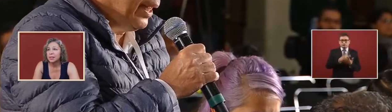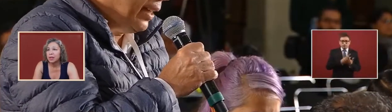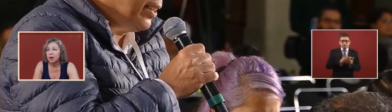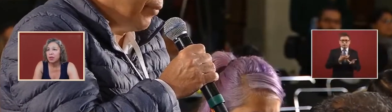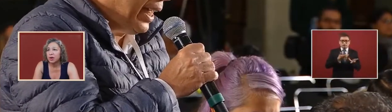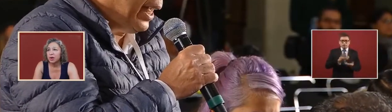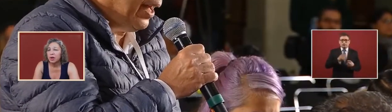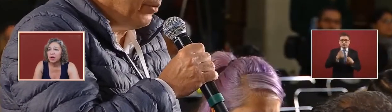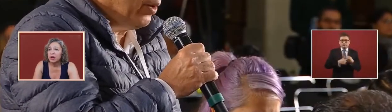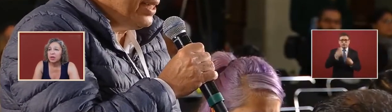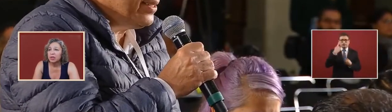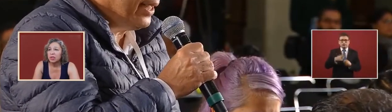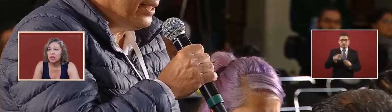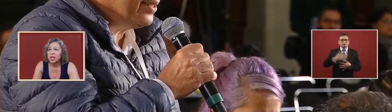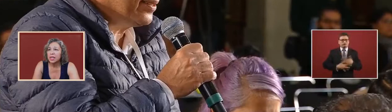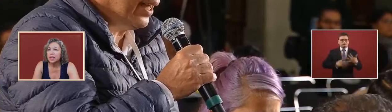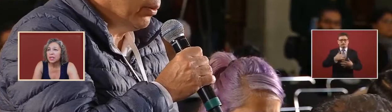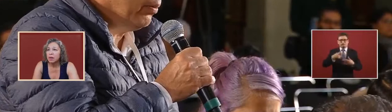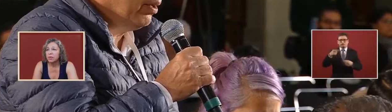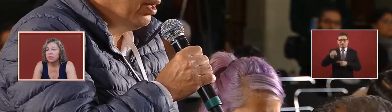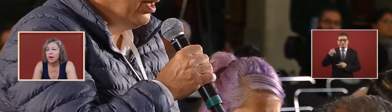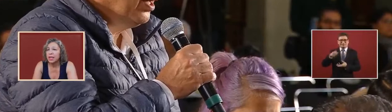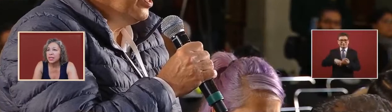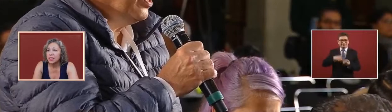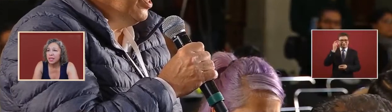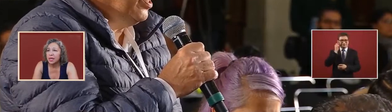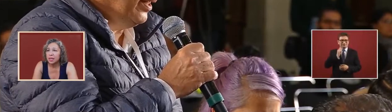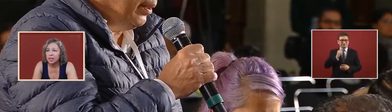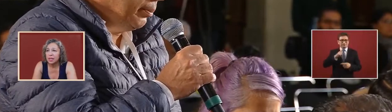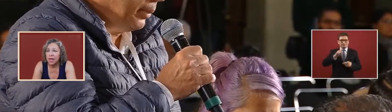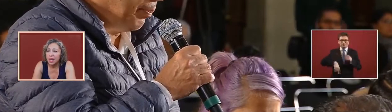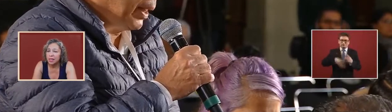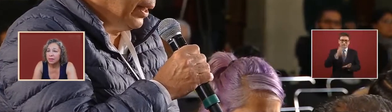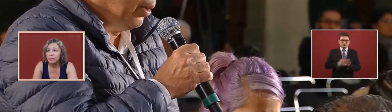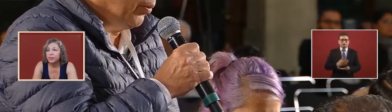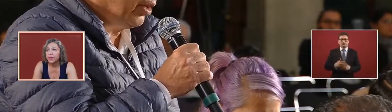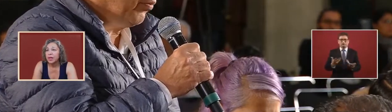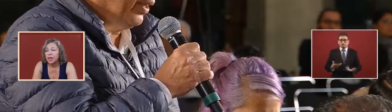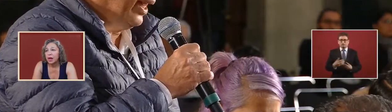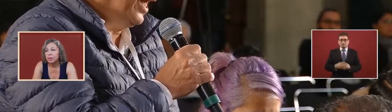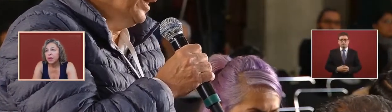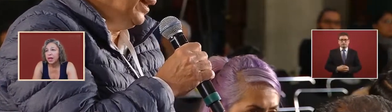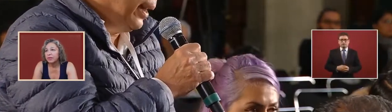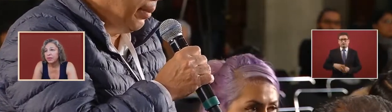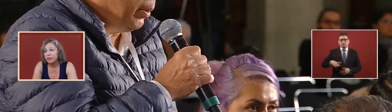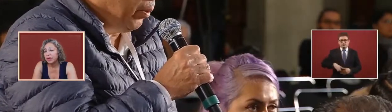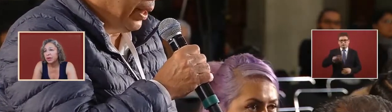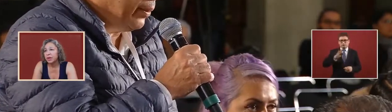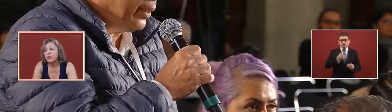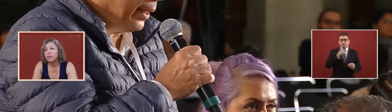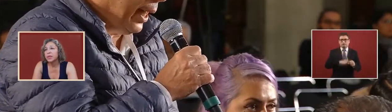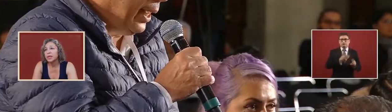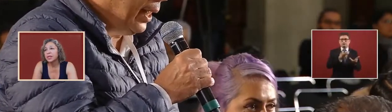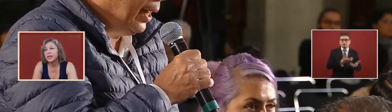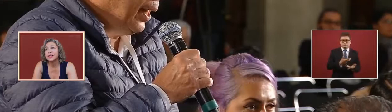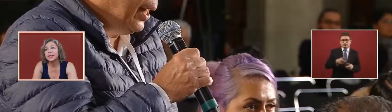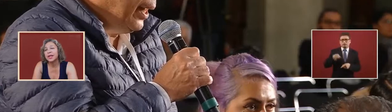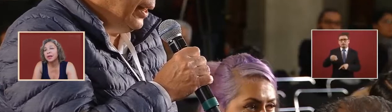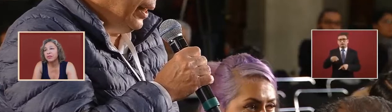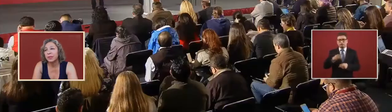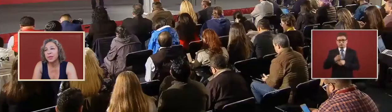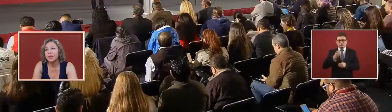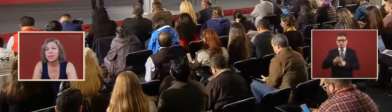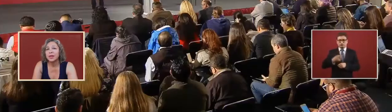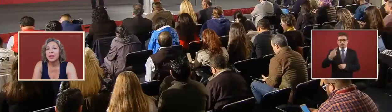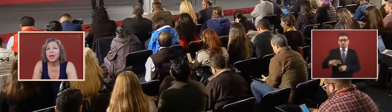plans are there so that they can stop the violence in the violence state on behalf of the federal government and the